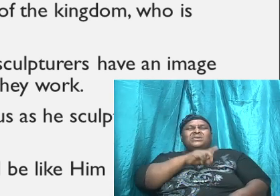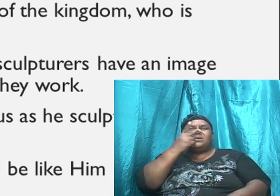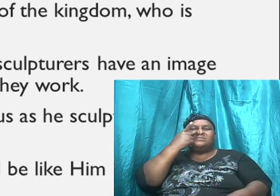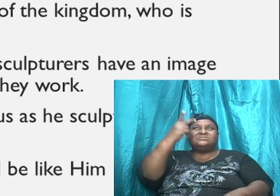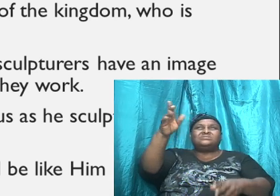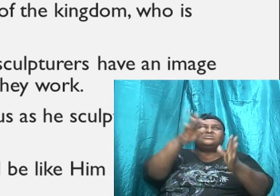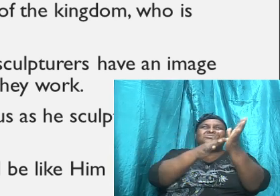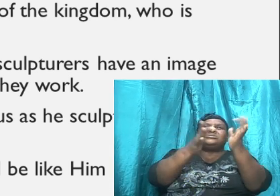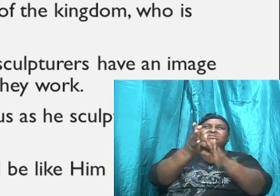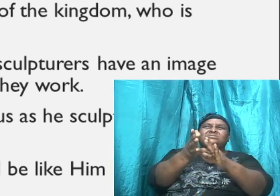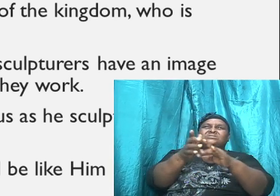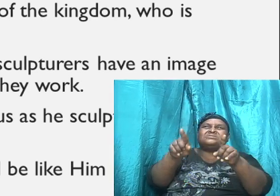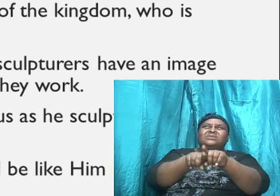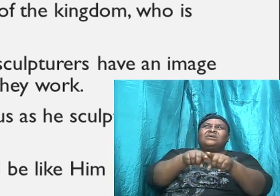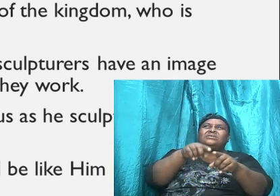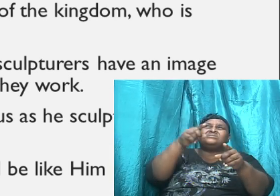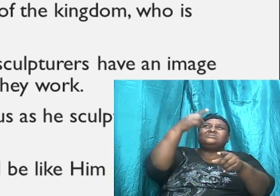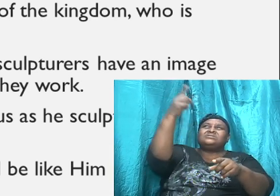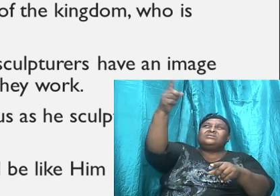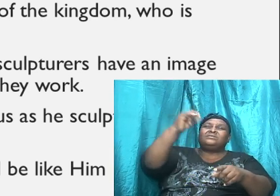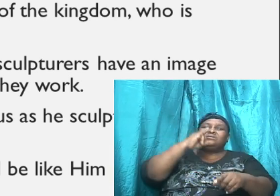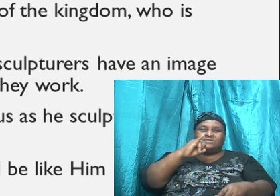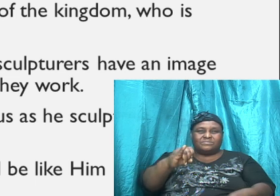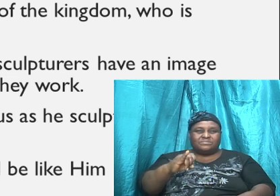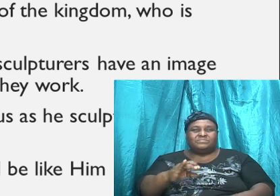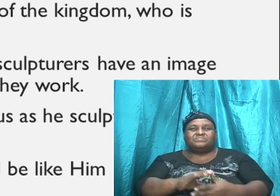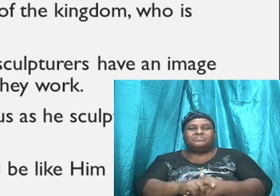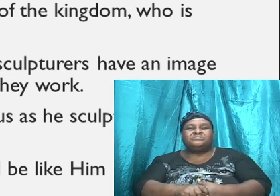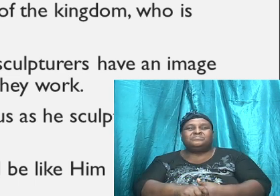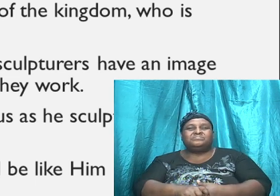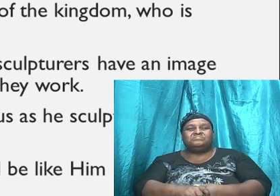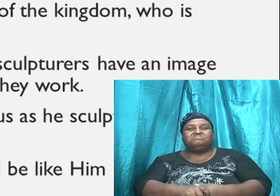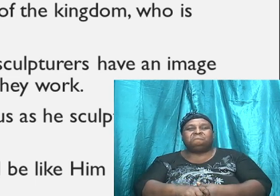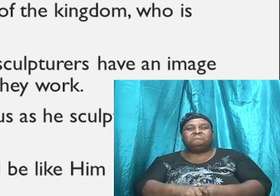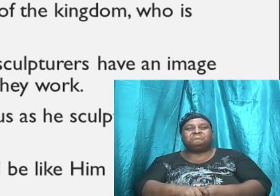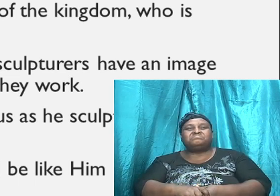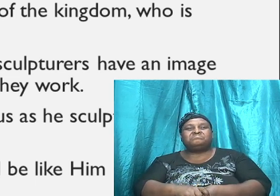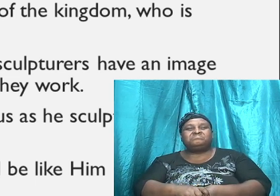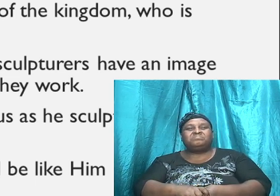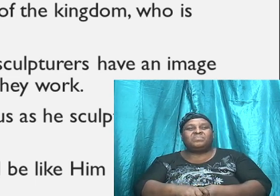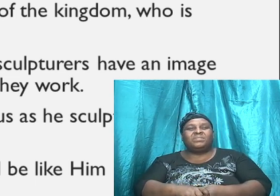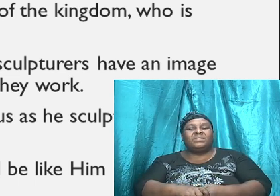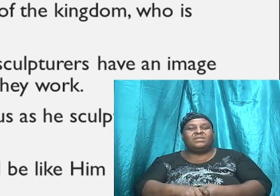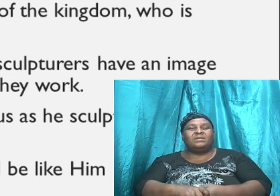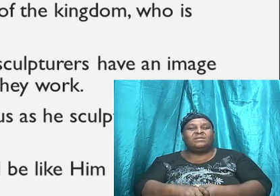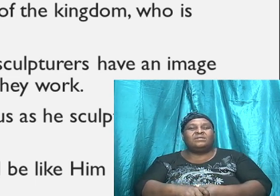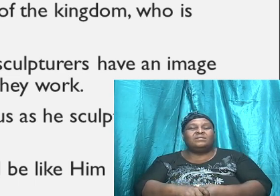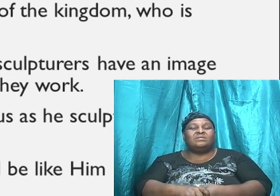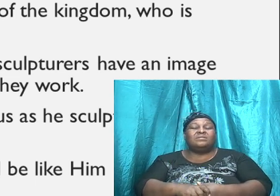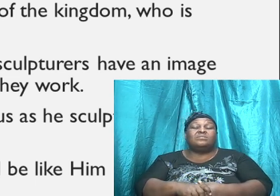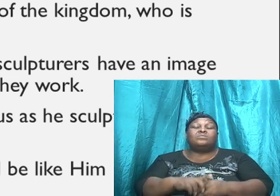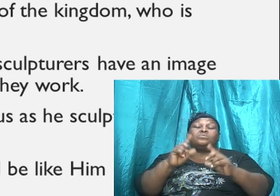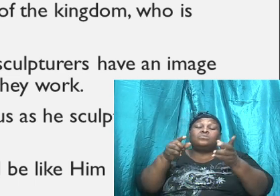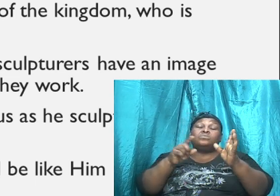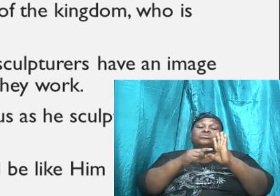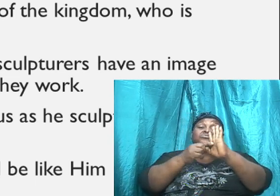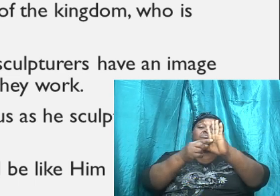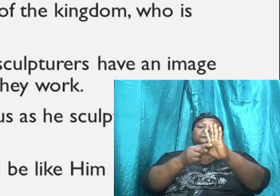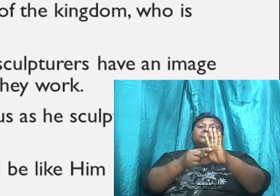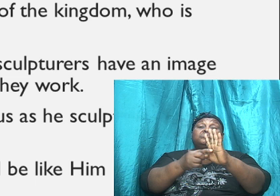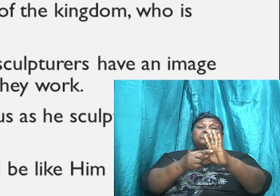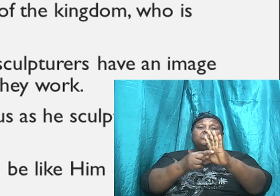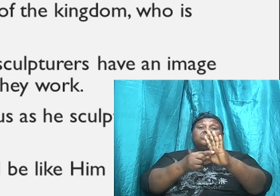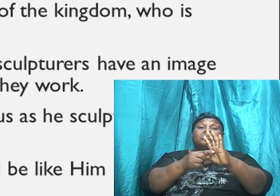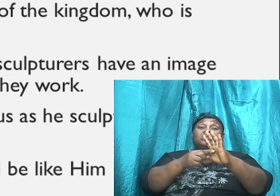him as he is. And so that it goes to show that he is successful, he will be successful